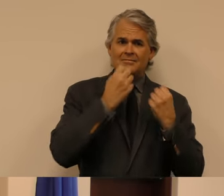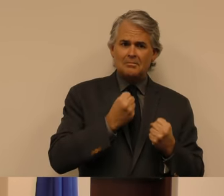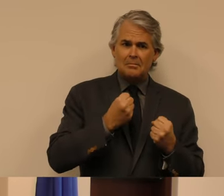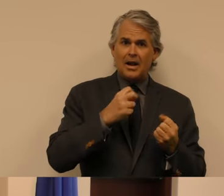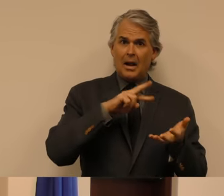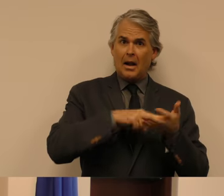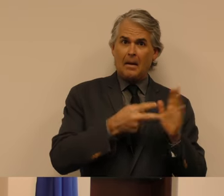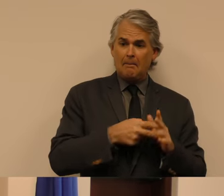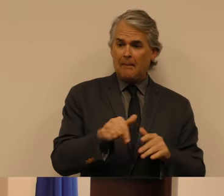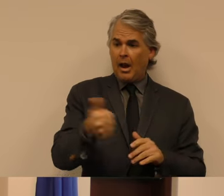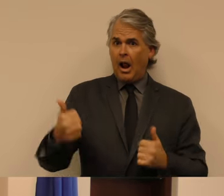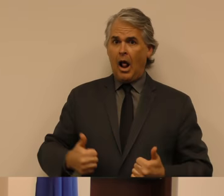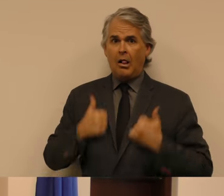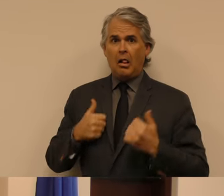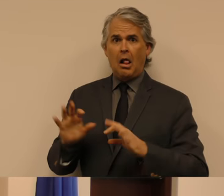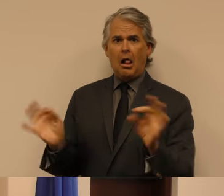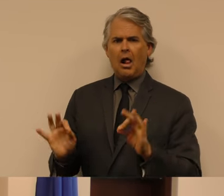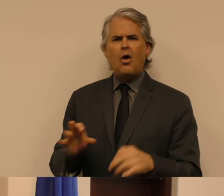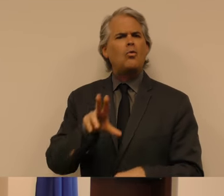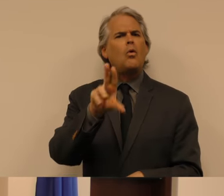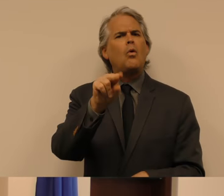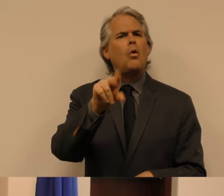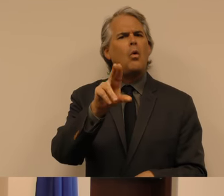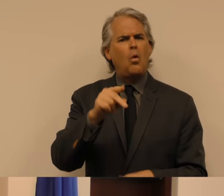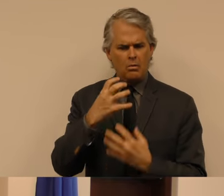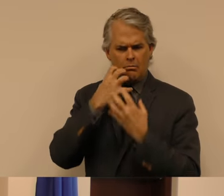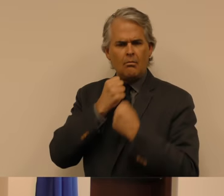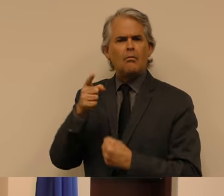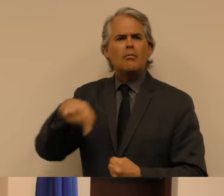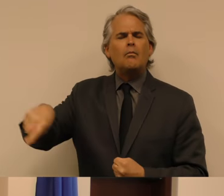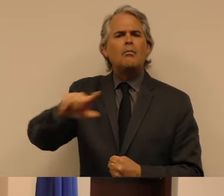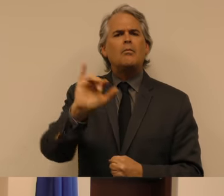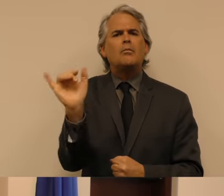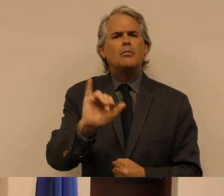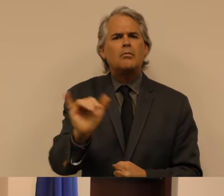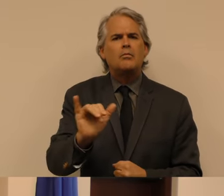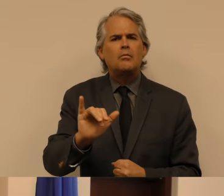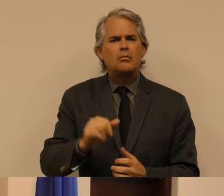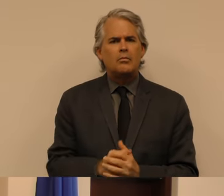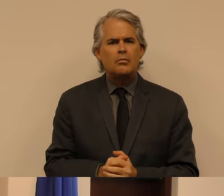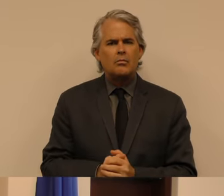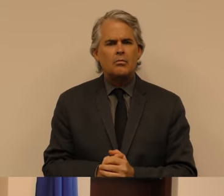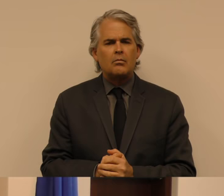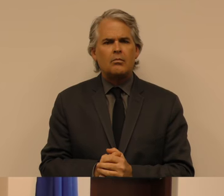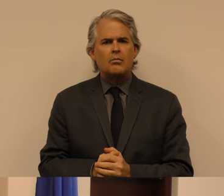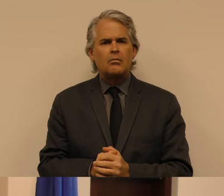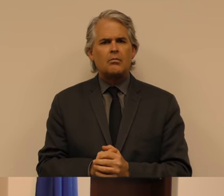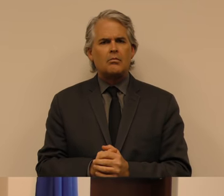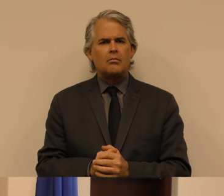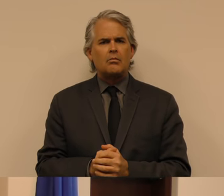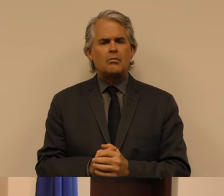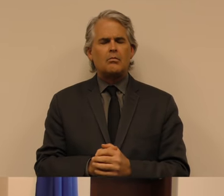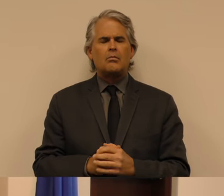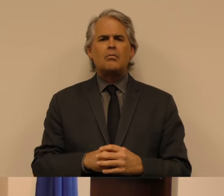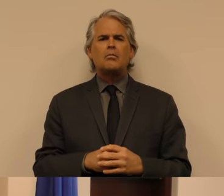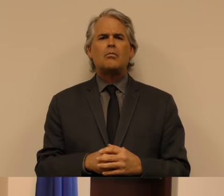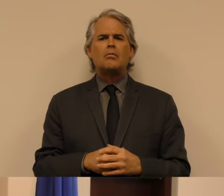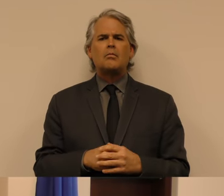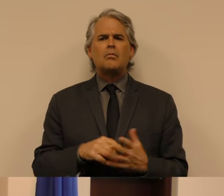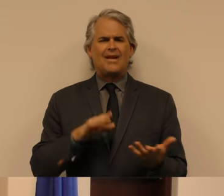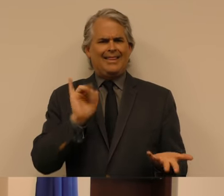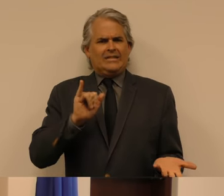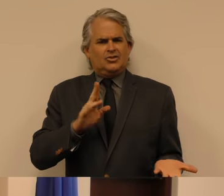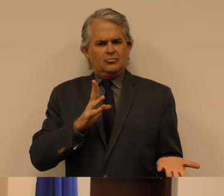of any other lives. This declaration is true in the absolute, period. As a white man,